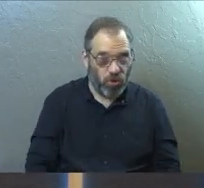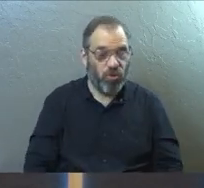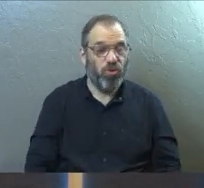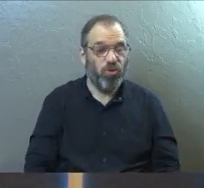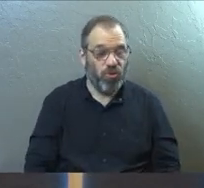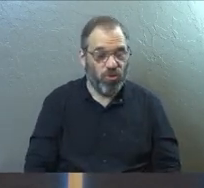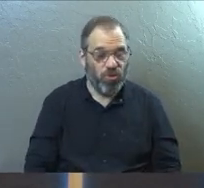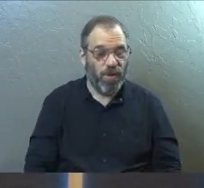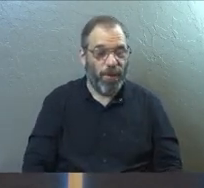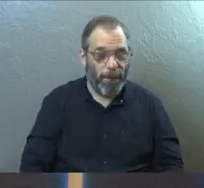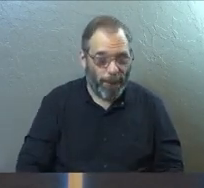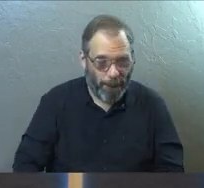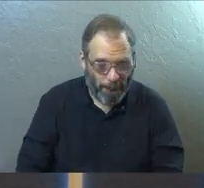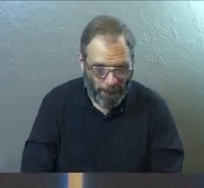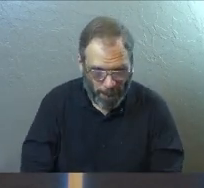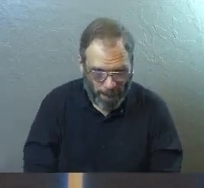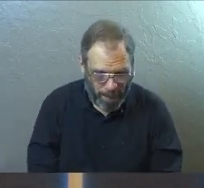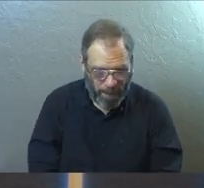answer those questions.